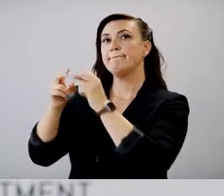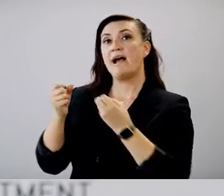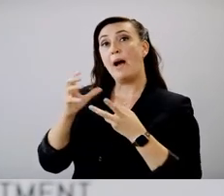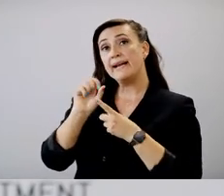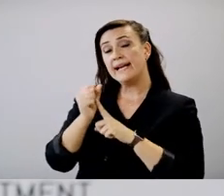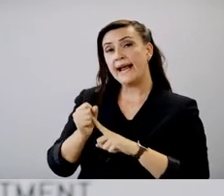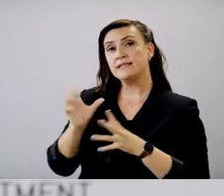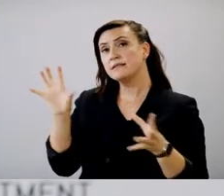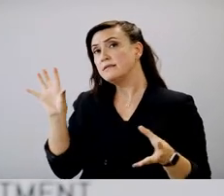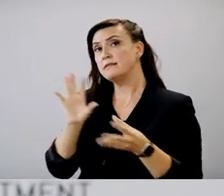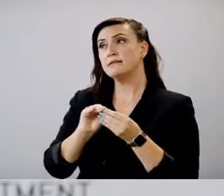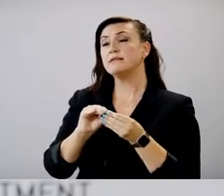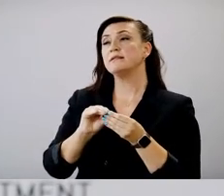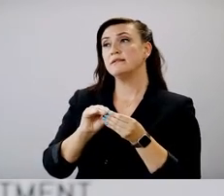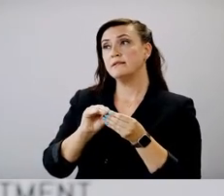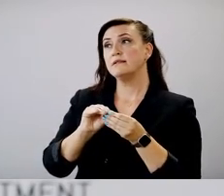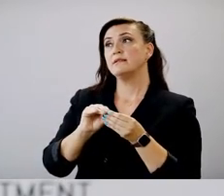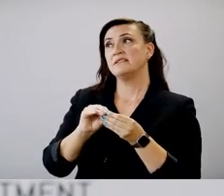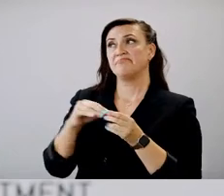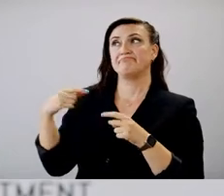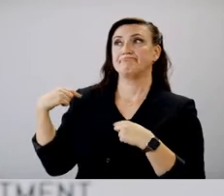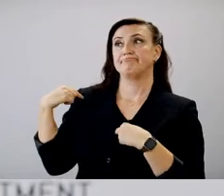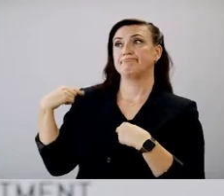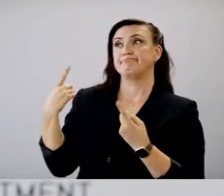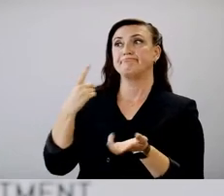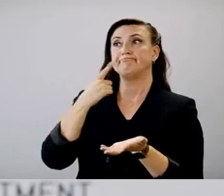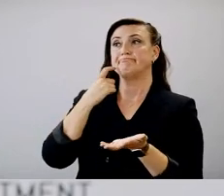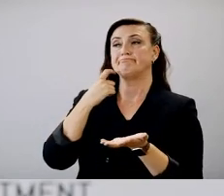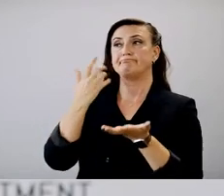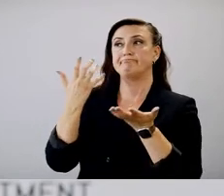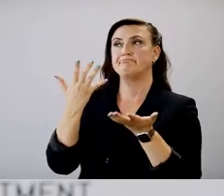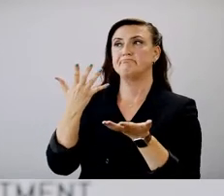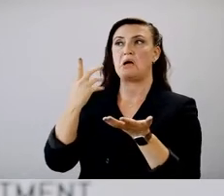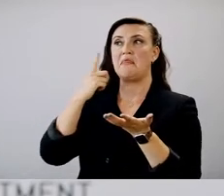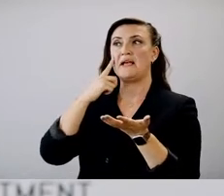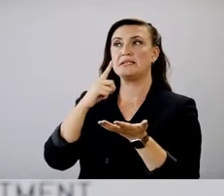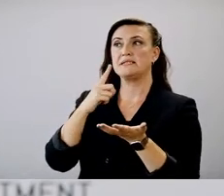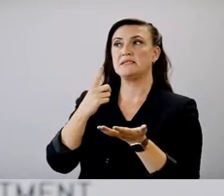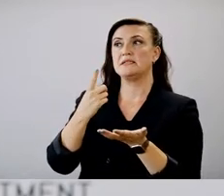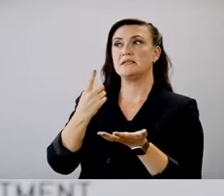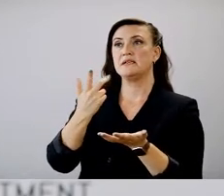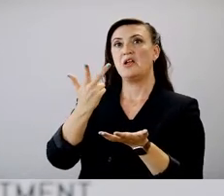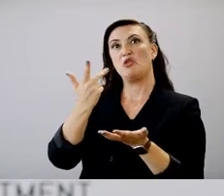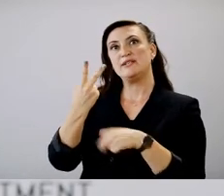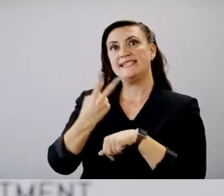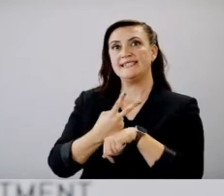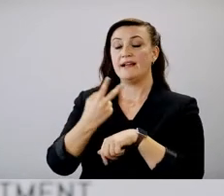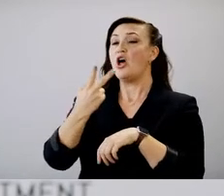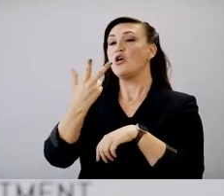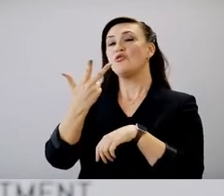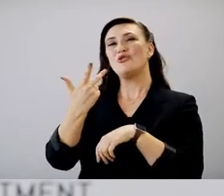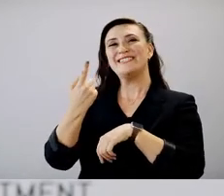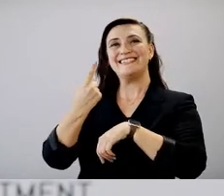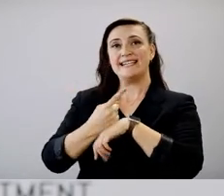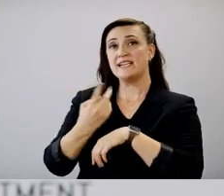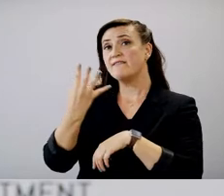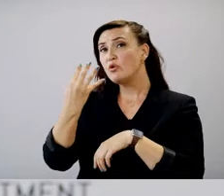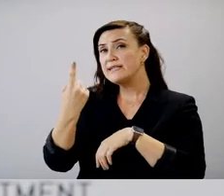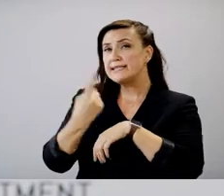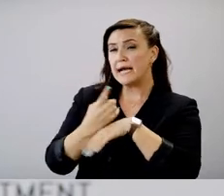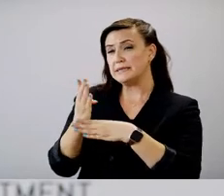cases, uh, within the last, uh, now I think it's, uh, 13, 14 days. Mm-hmm. The only,